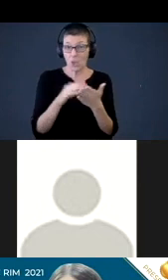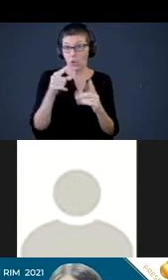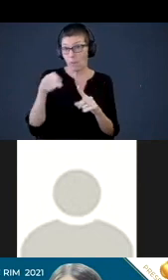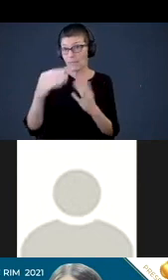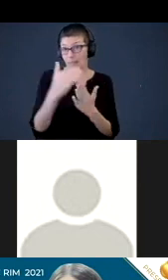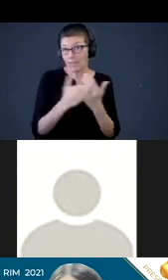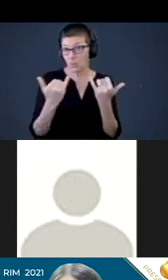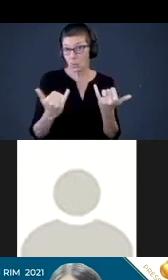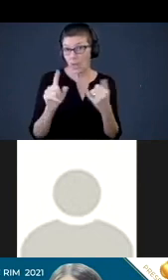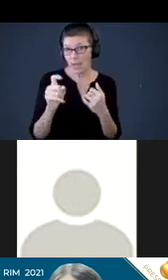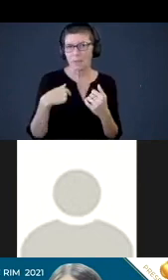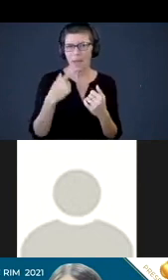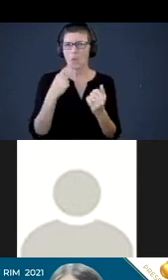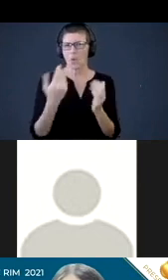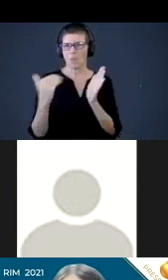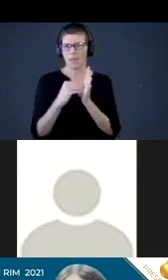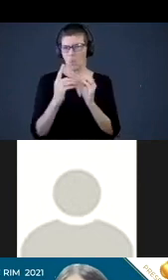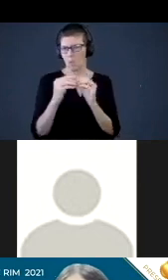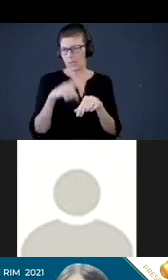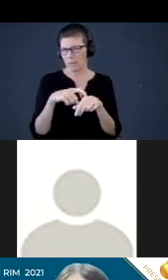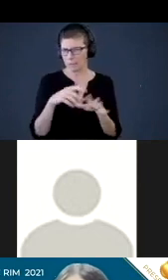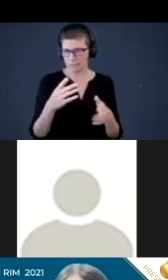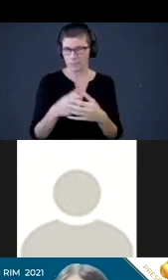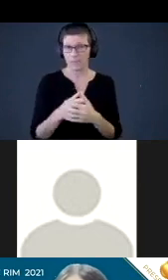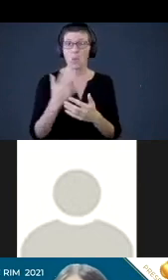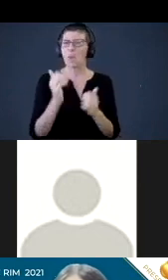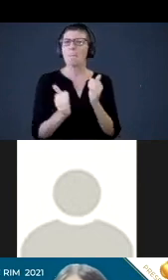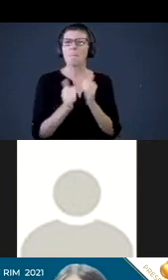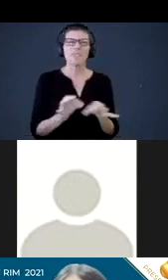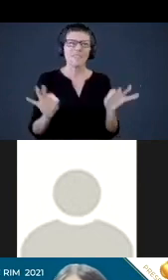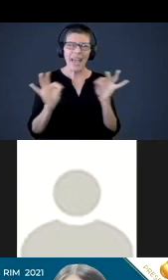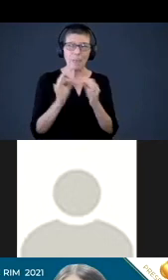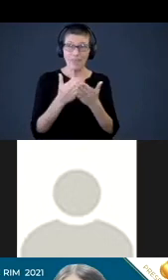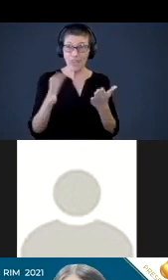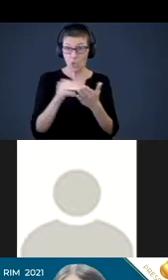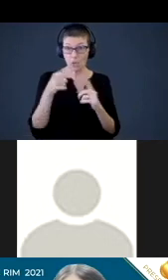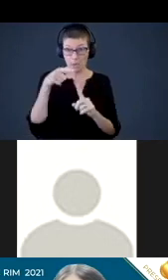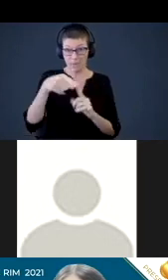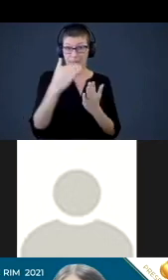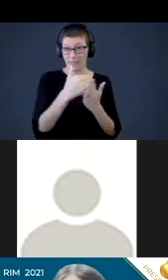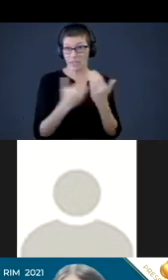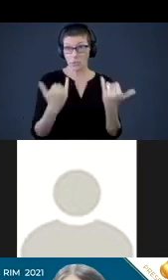And I'll repeat the question one more time. What is the most valuable thing you learned from this lesson today?